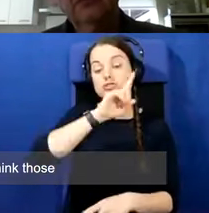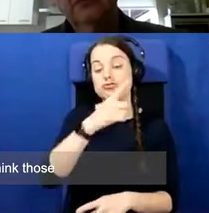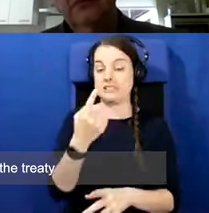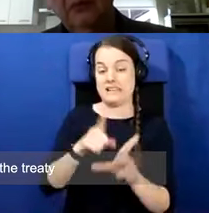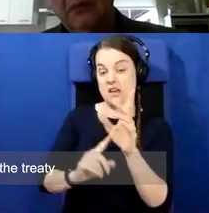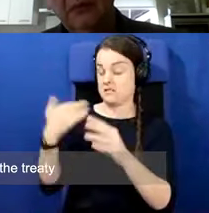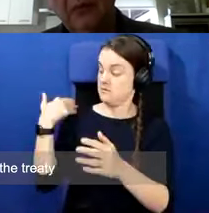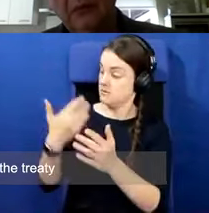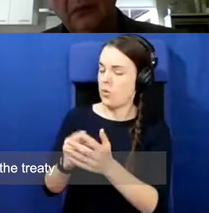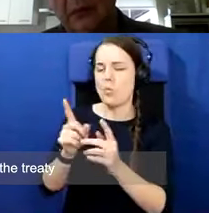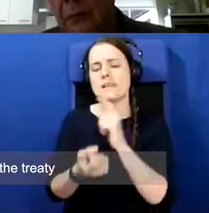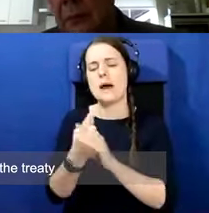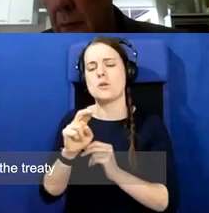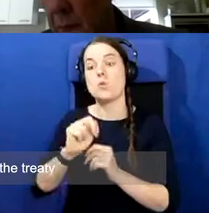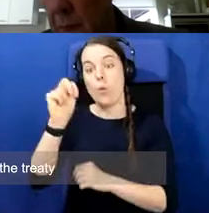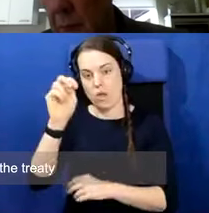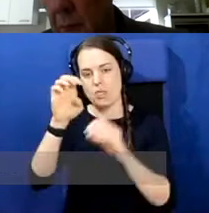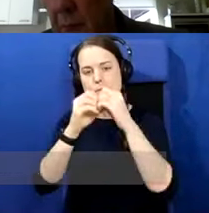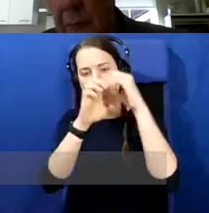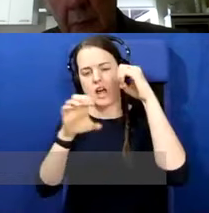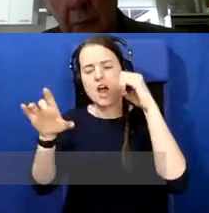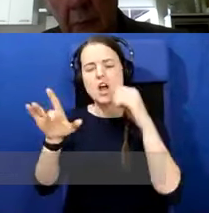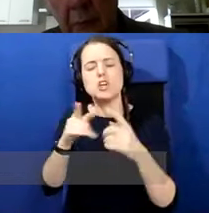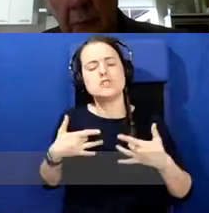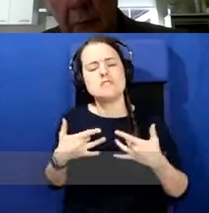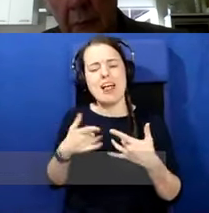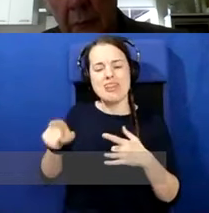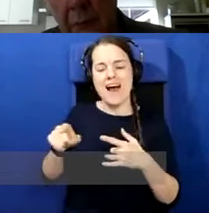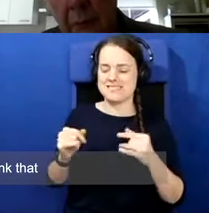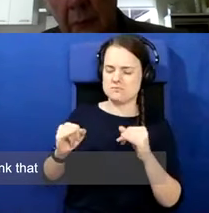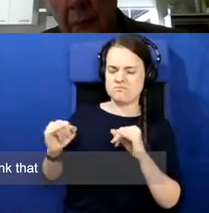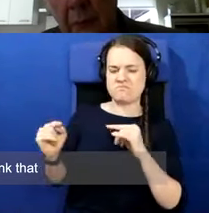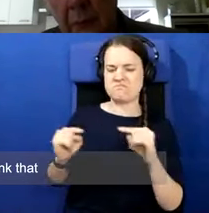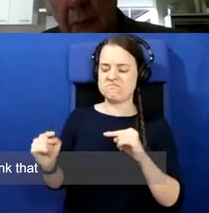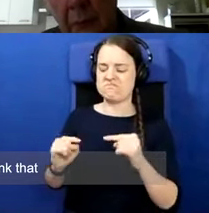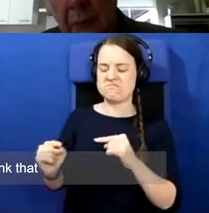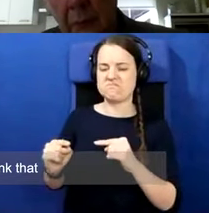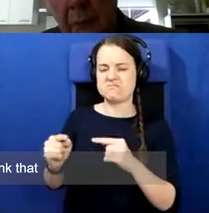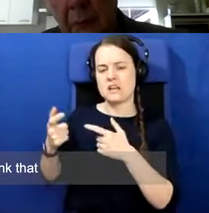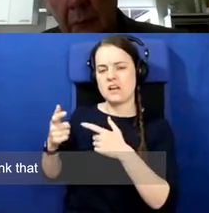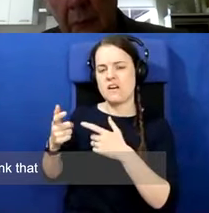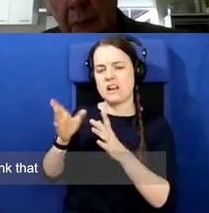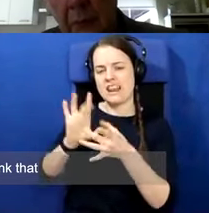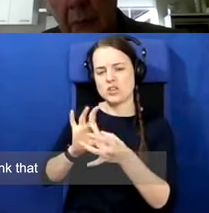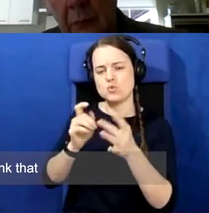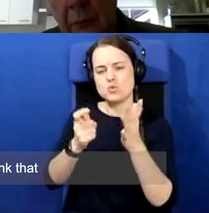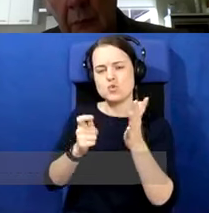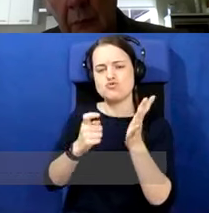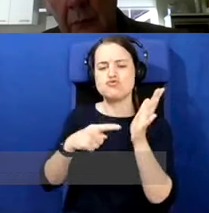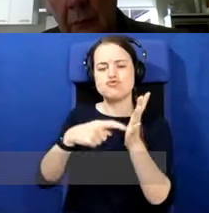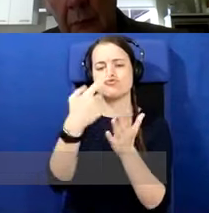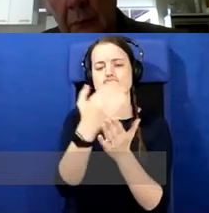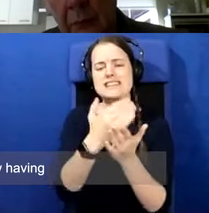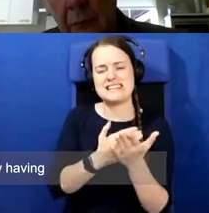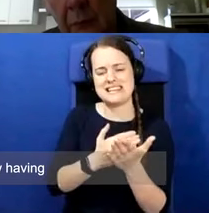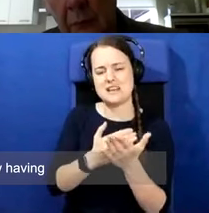animosities, particularly over the treaty in 1921 and 22, still exist? Or do you think that the Republic